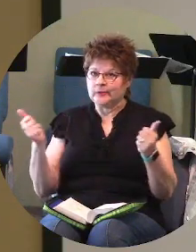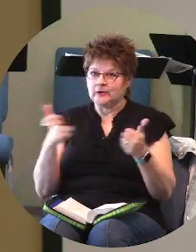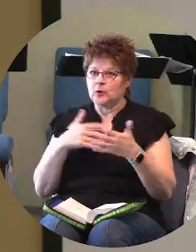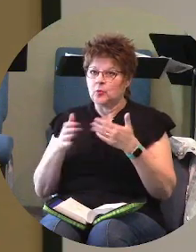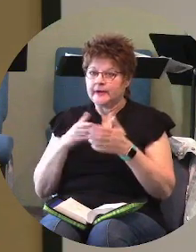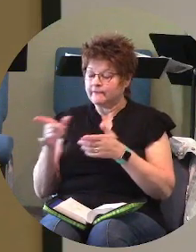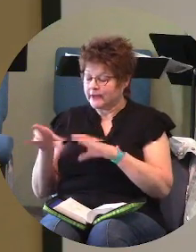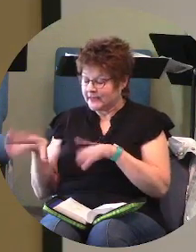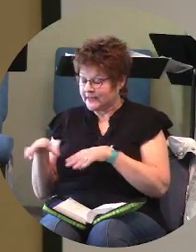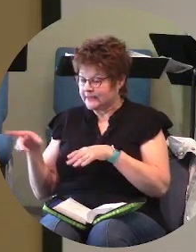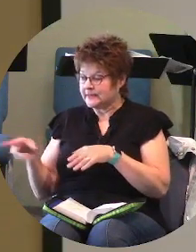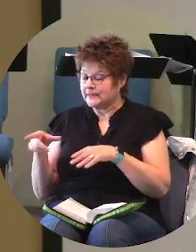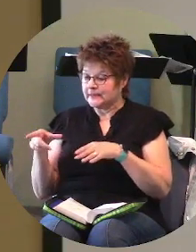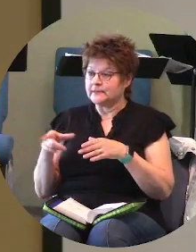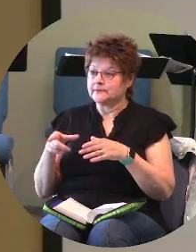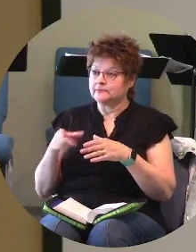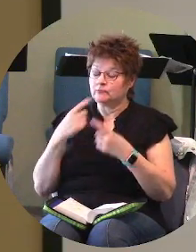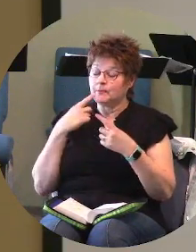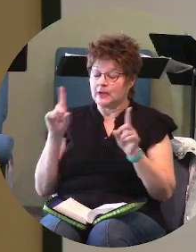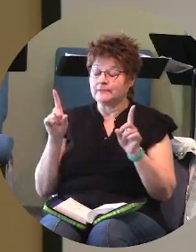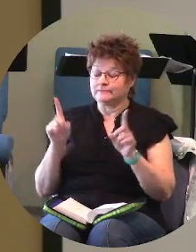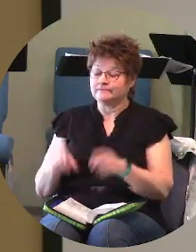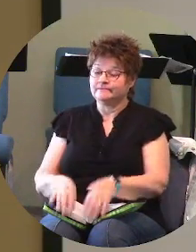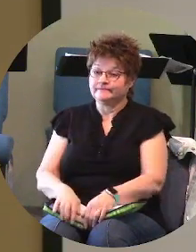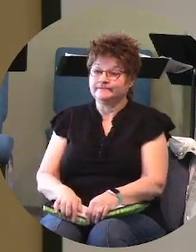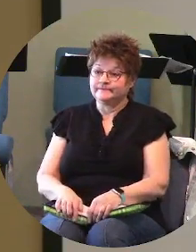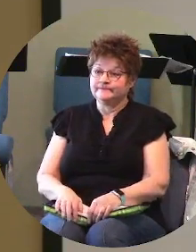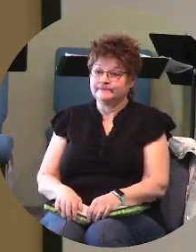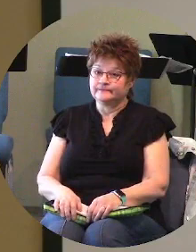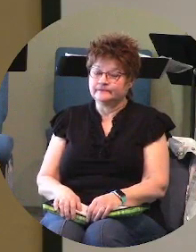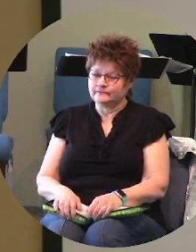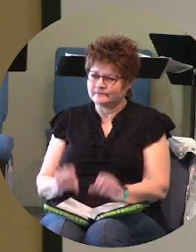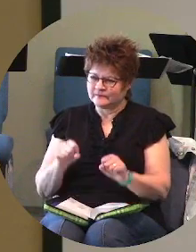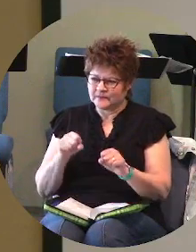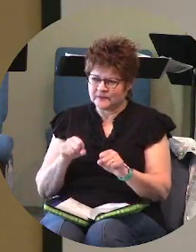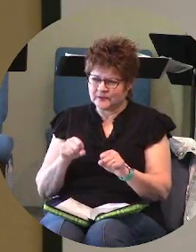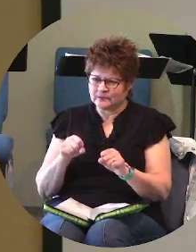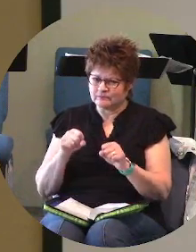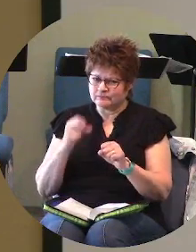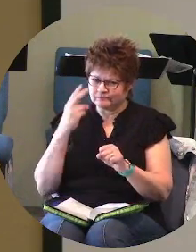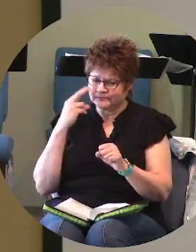he prospers can you picture that